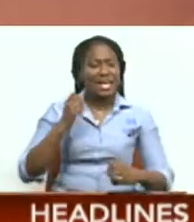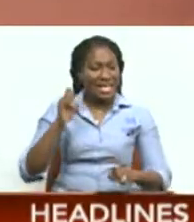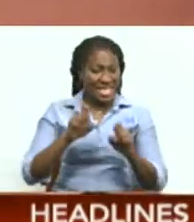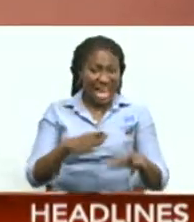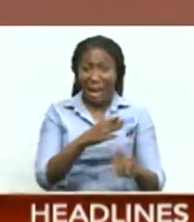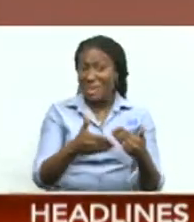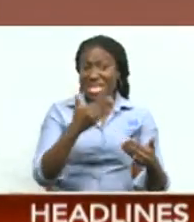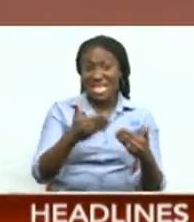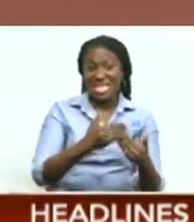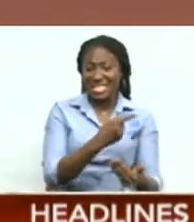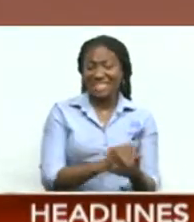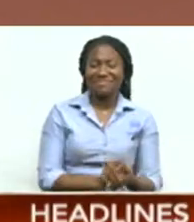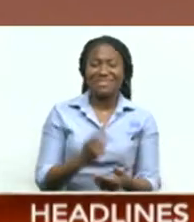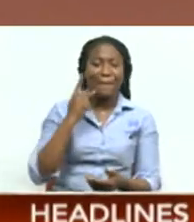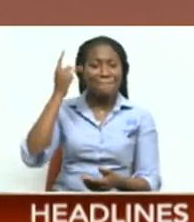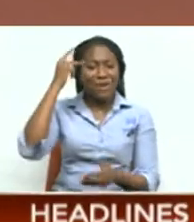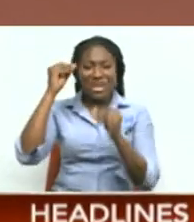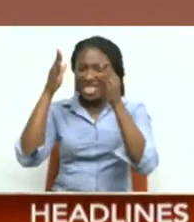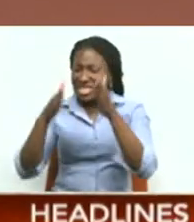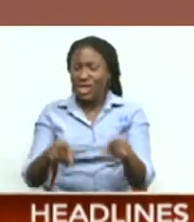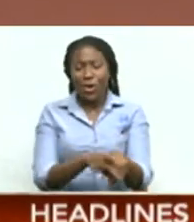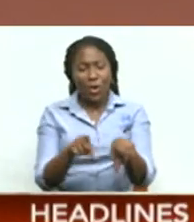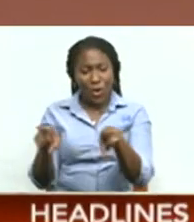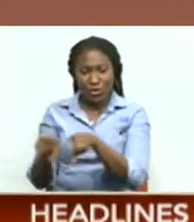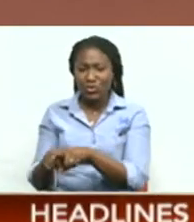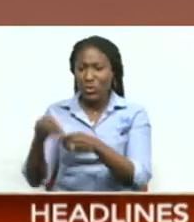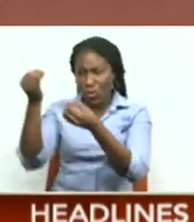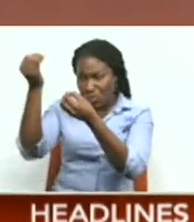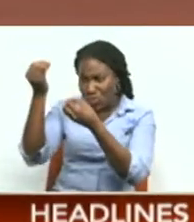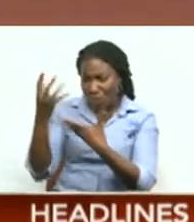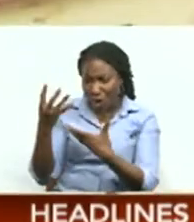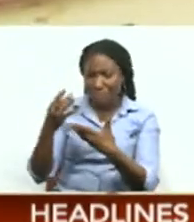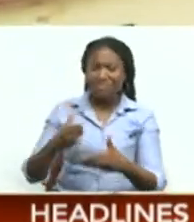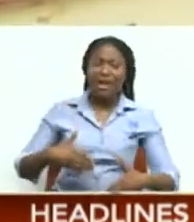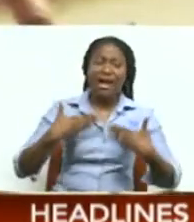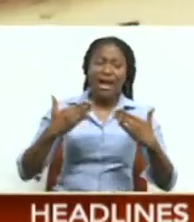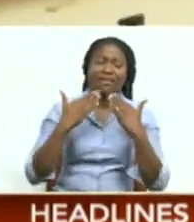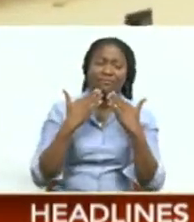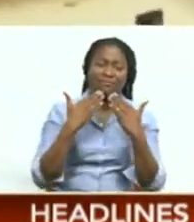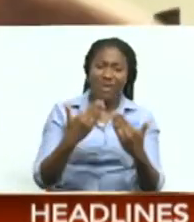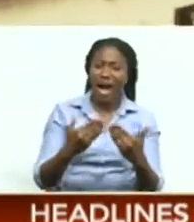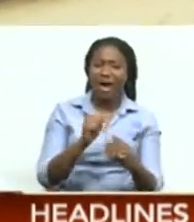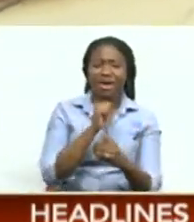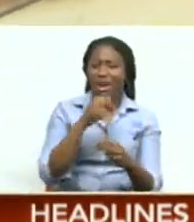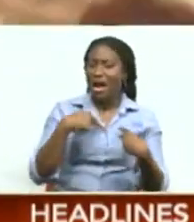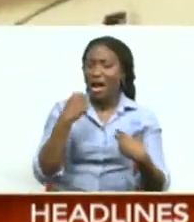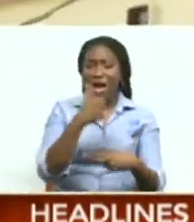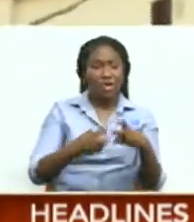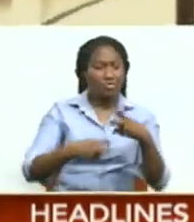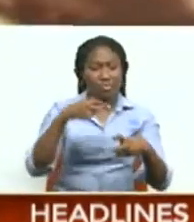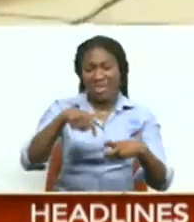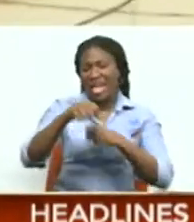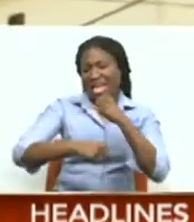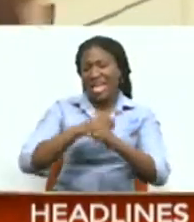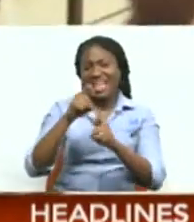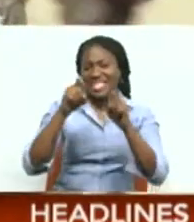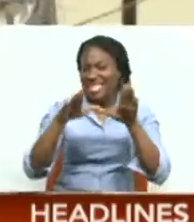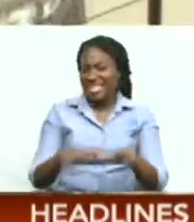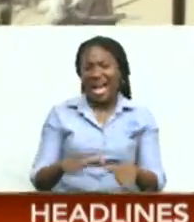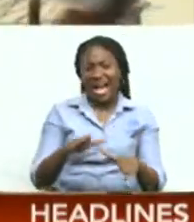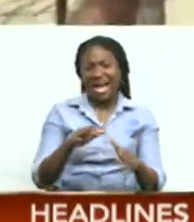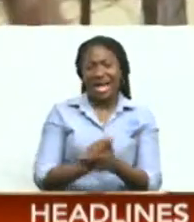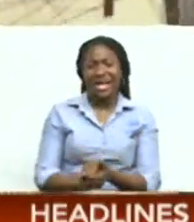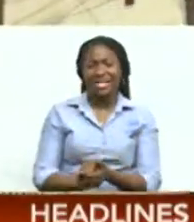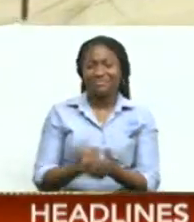Easy. Parents and teachers also told CNC3 News they are grateful that there were no discrepancies in this year's examination papers.